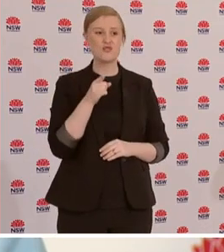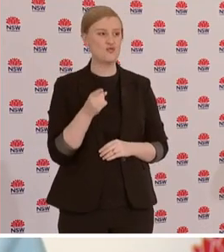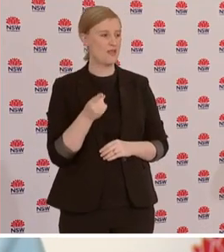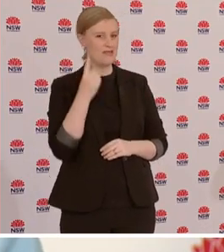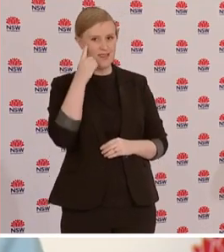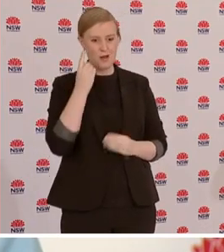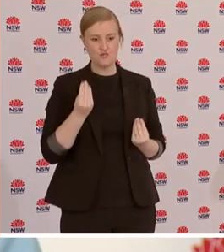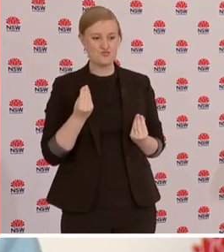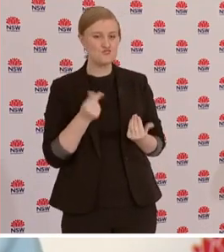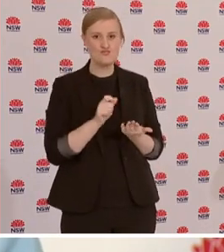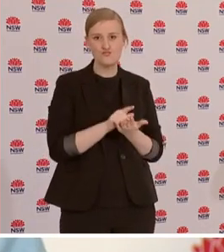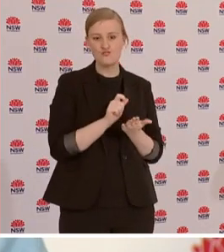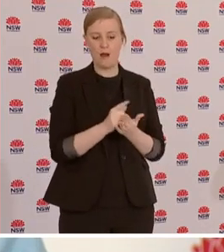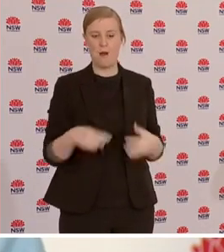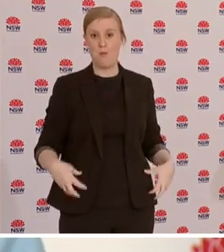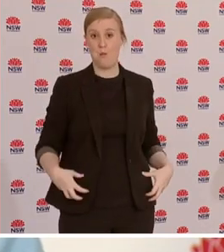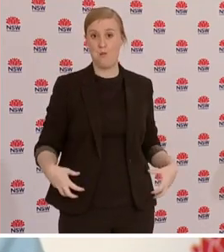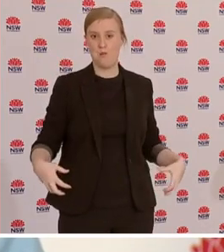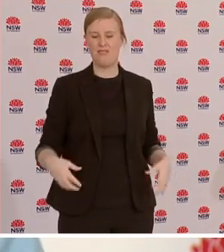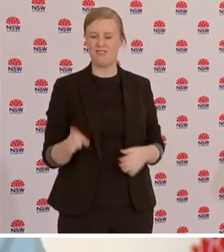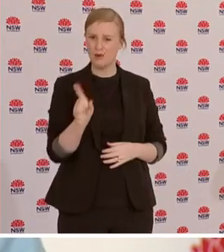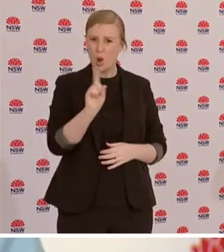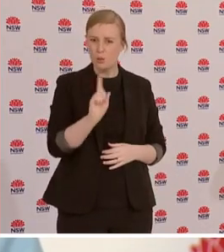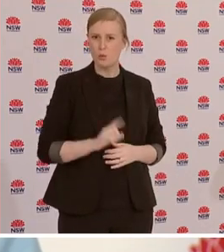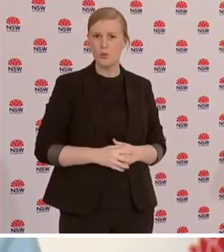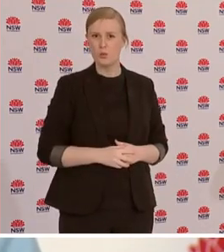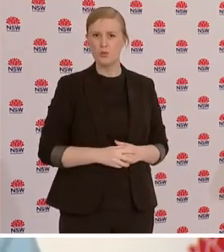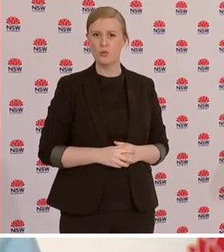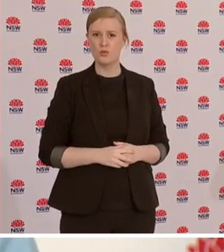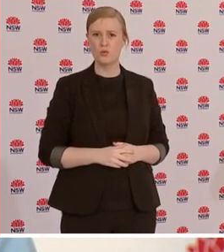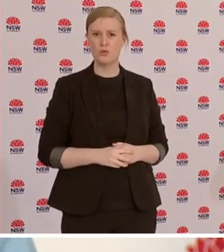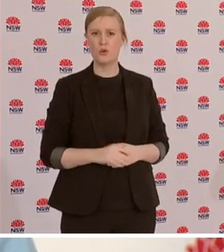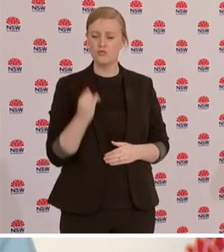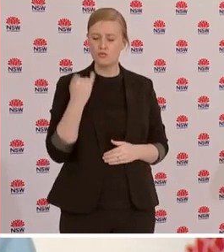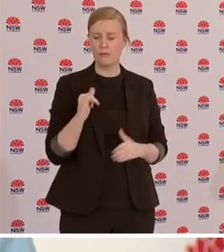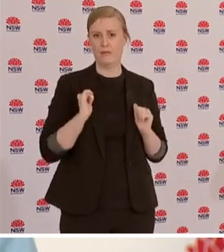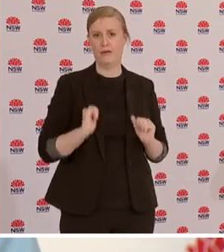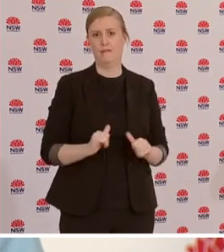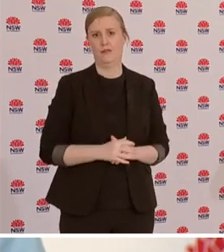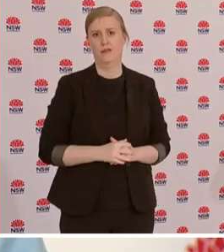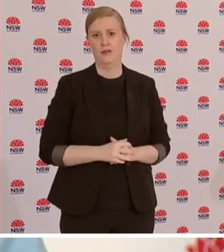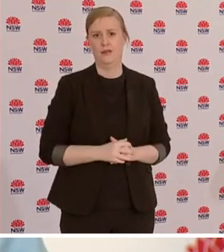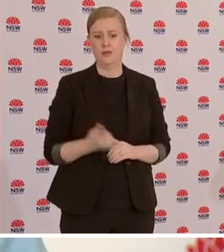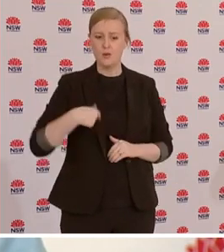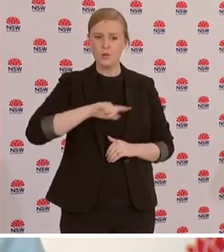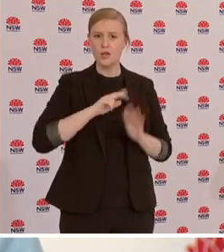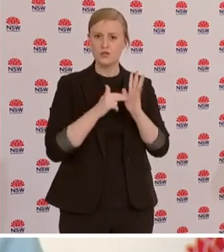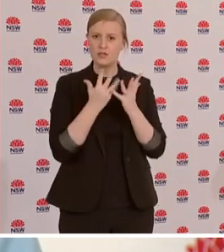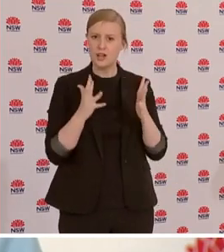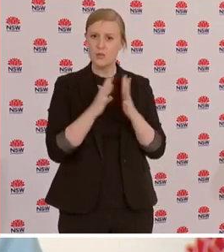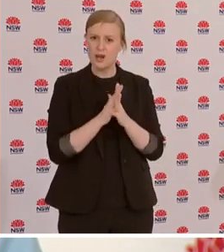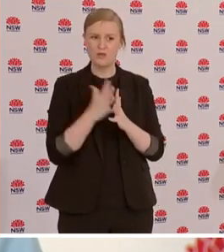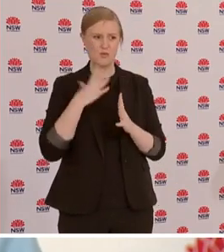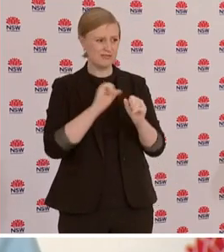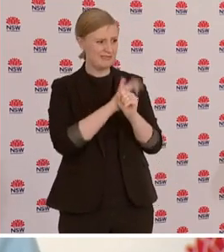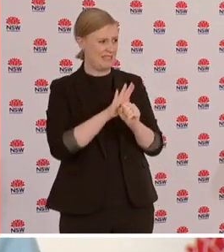the public health orders and this state trying to get through the pandemic as best they can. What we would ask is